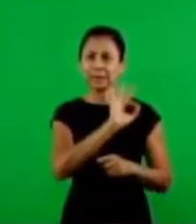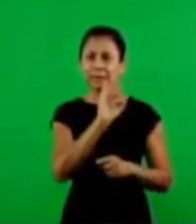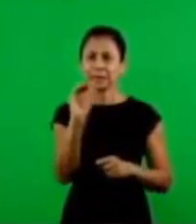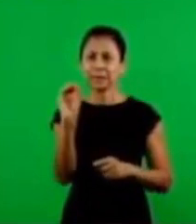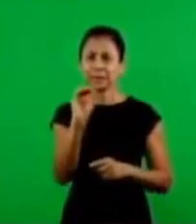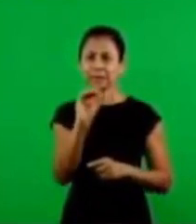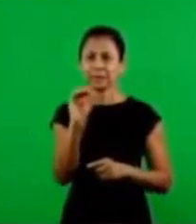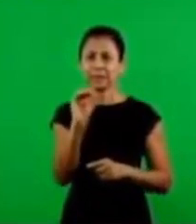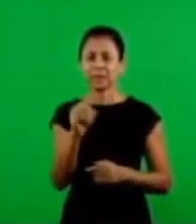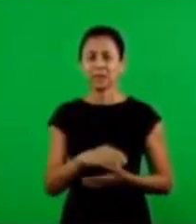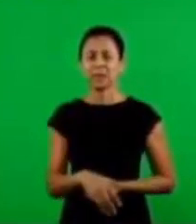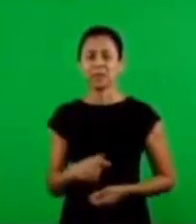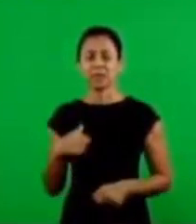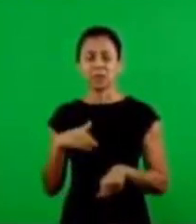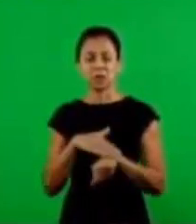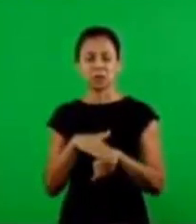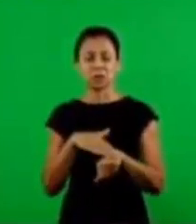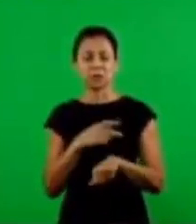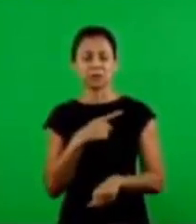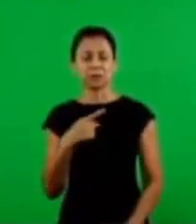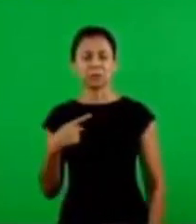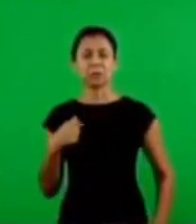not a single one left a meeting